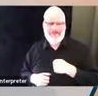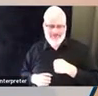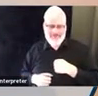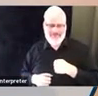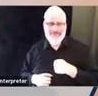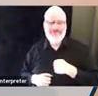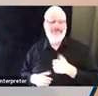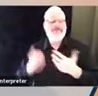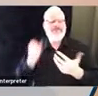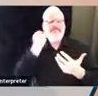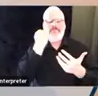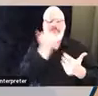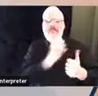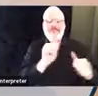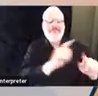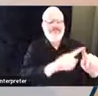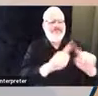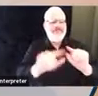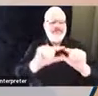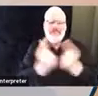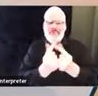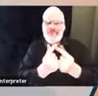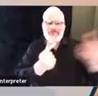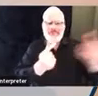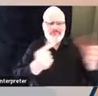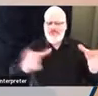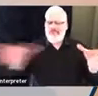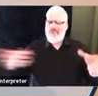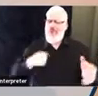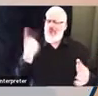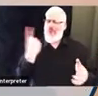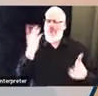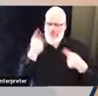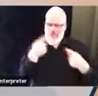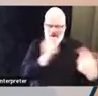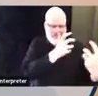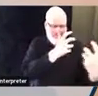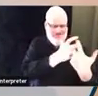conferences and seminars and anything I can get my hands on.